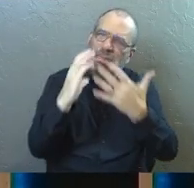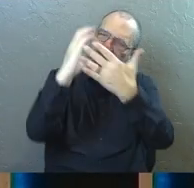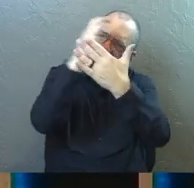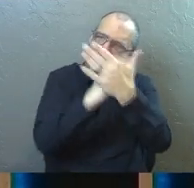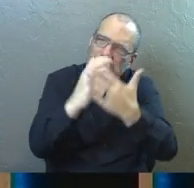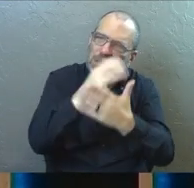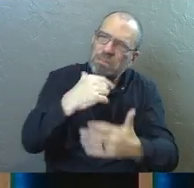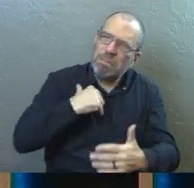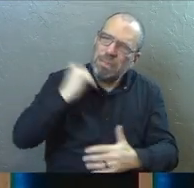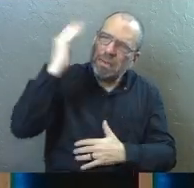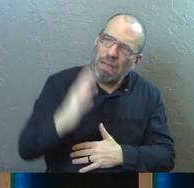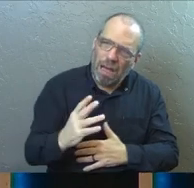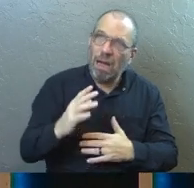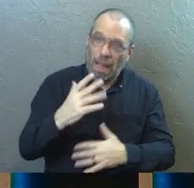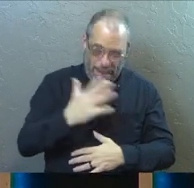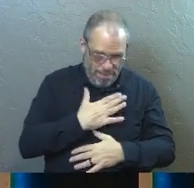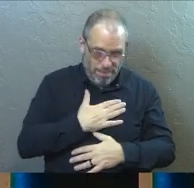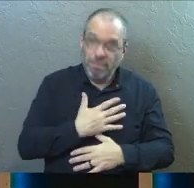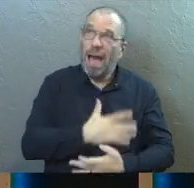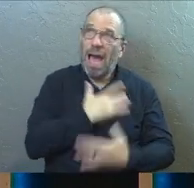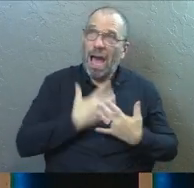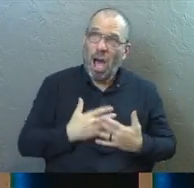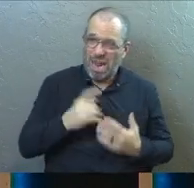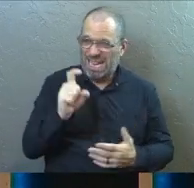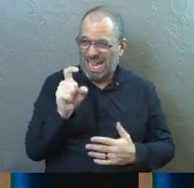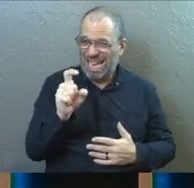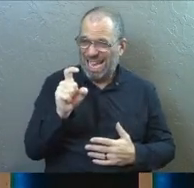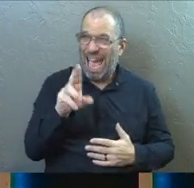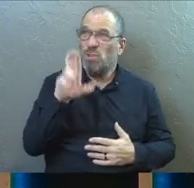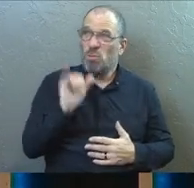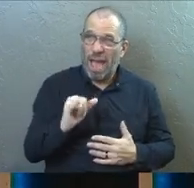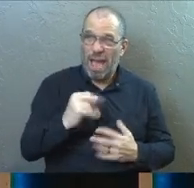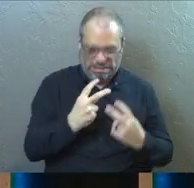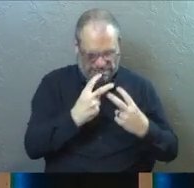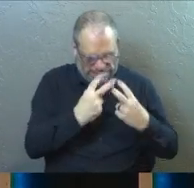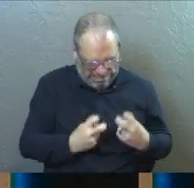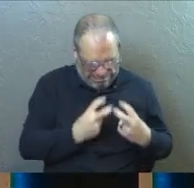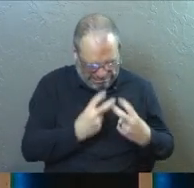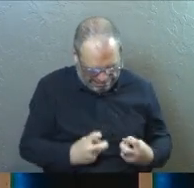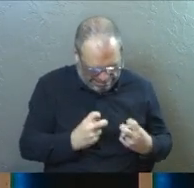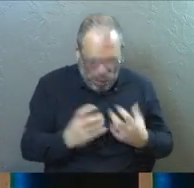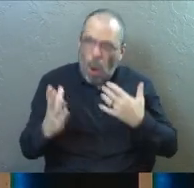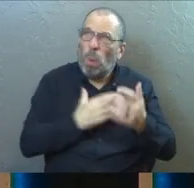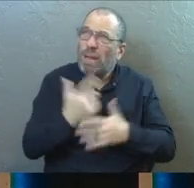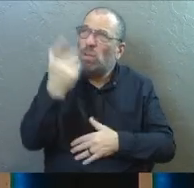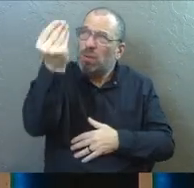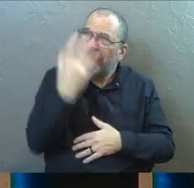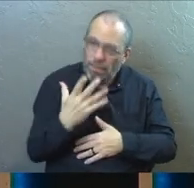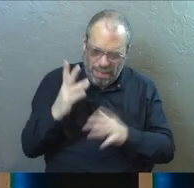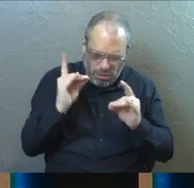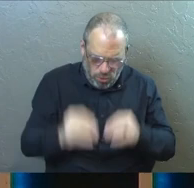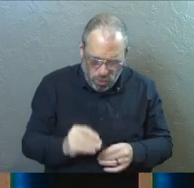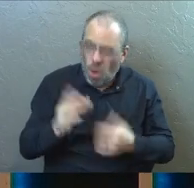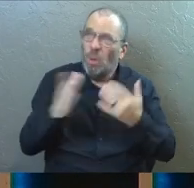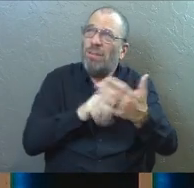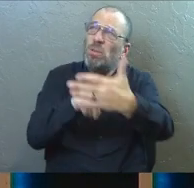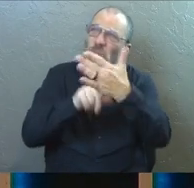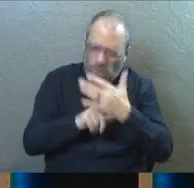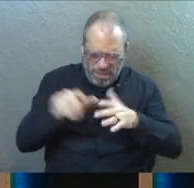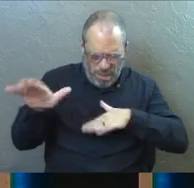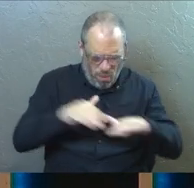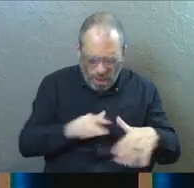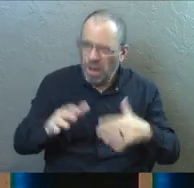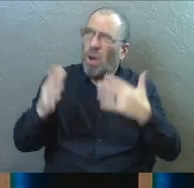come. X-ray my life, God. Whatever you say, God, I'll do. Whatever you show me, I'll walk in.